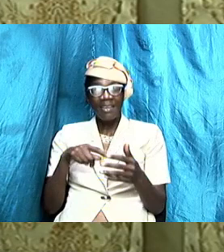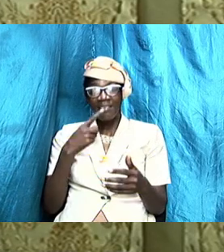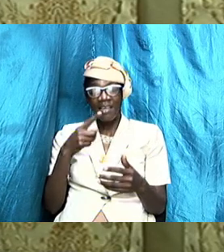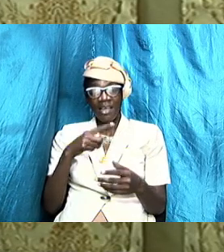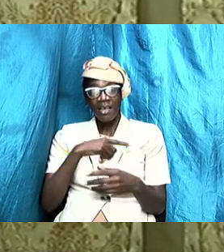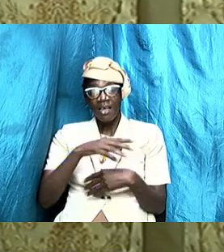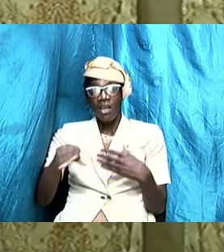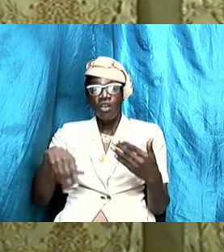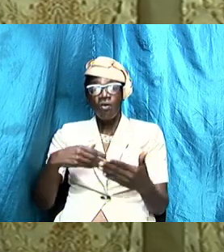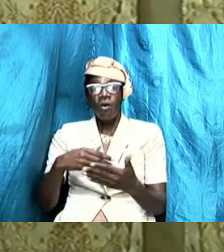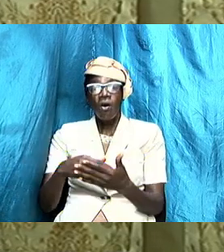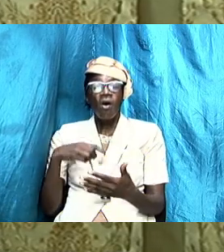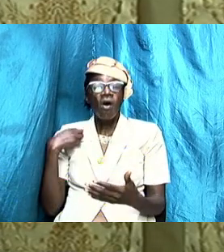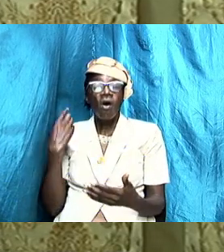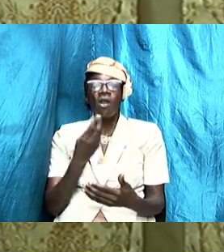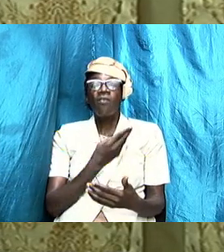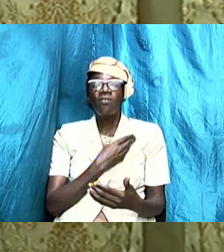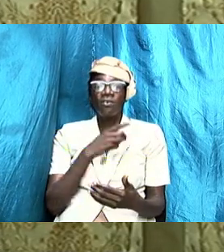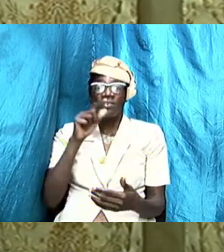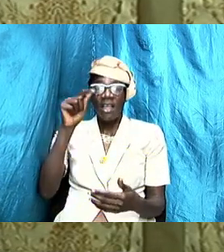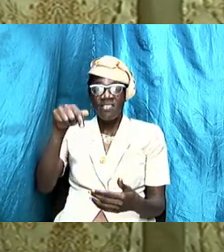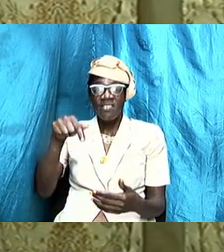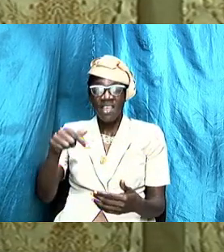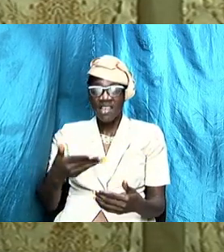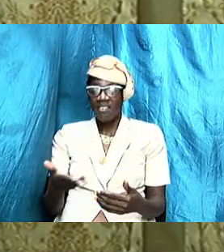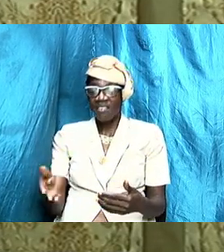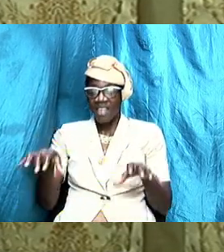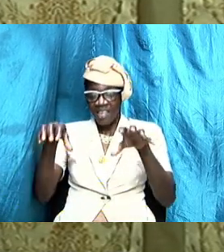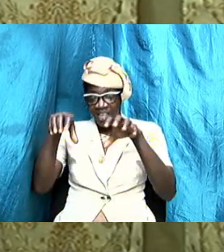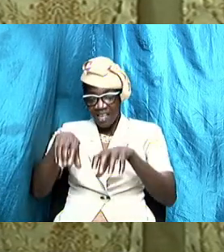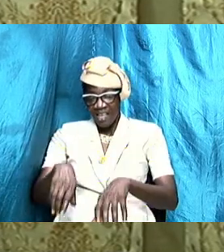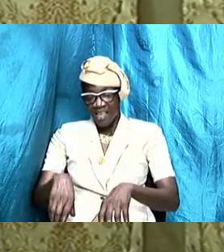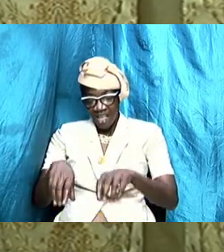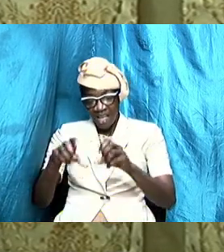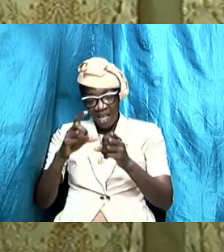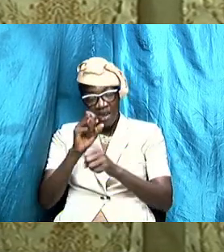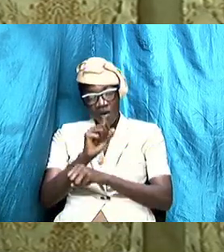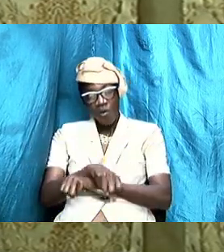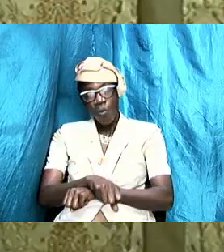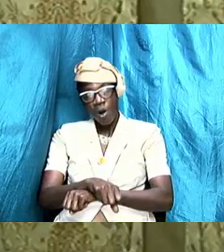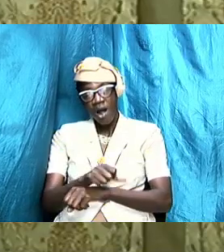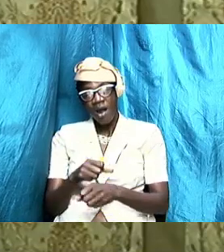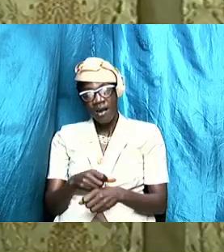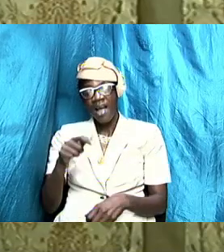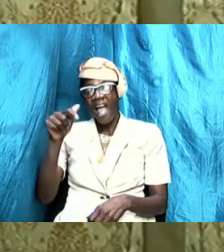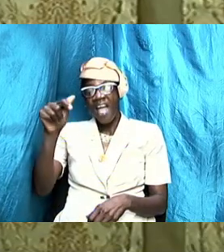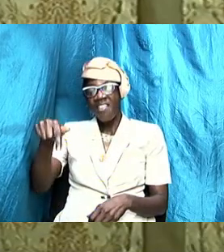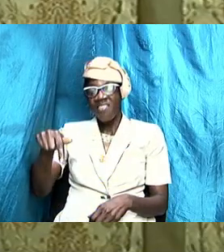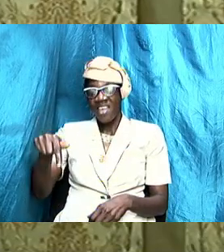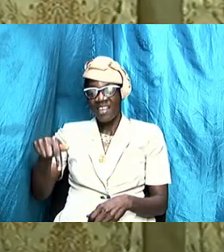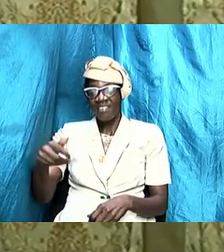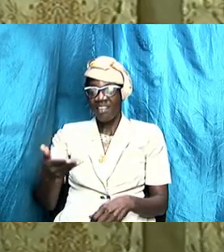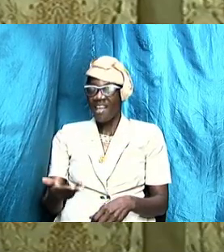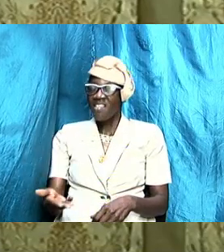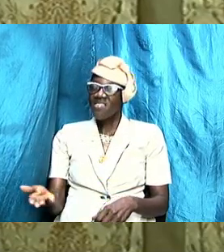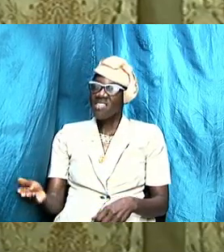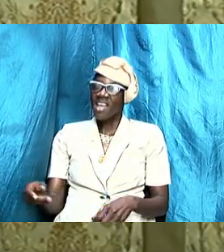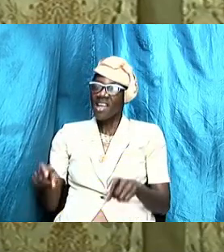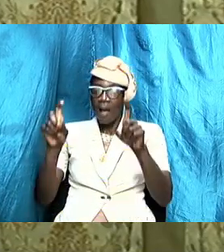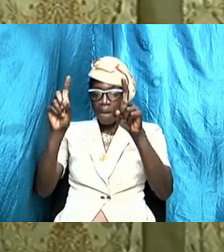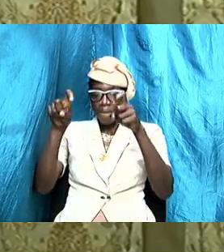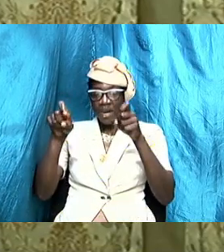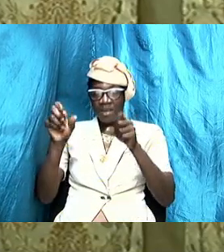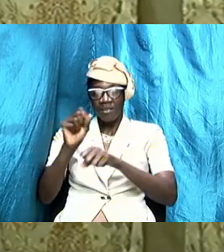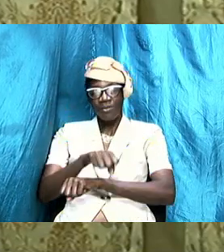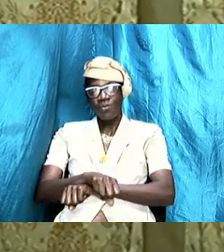all of us this thing can work this thing must